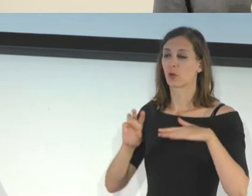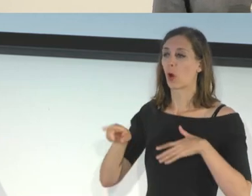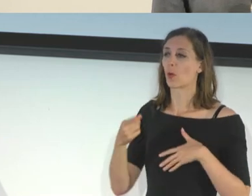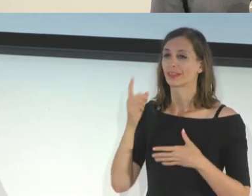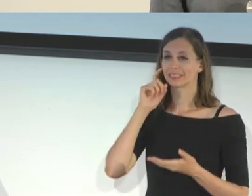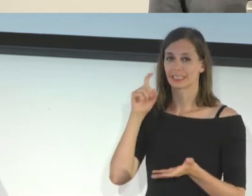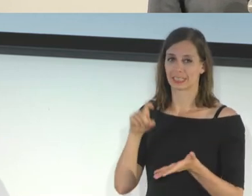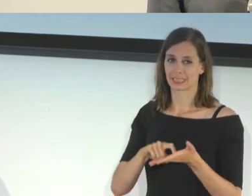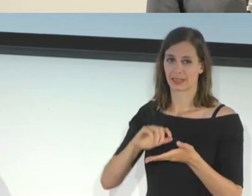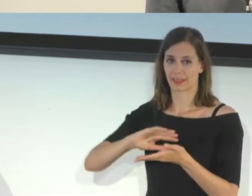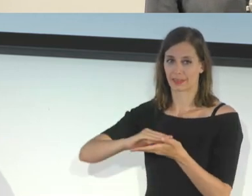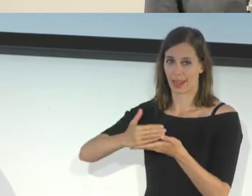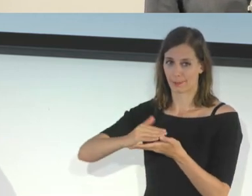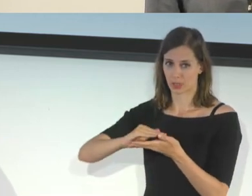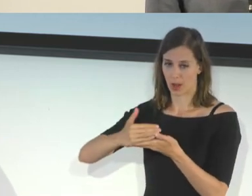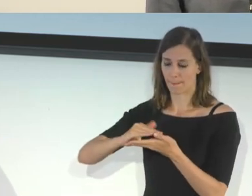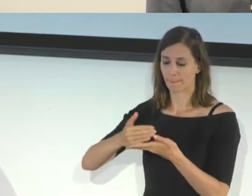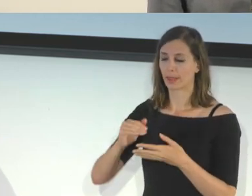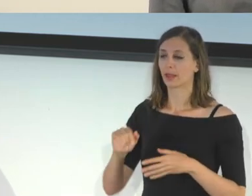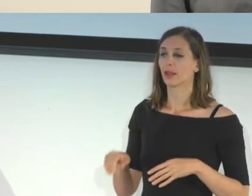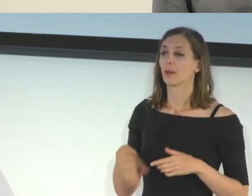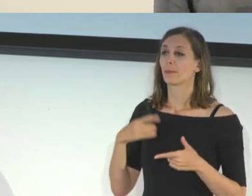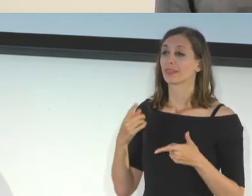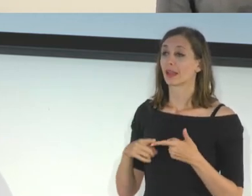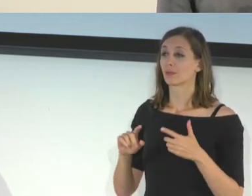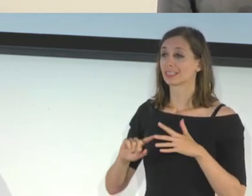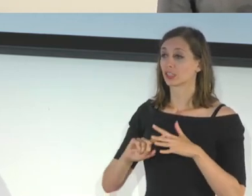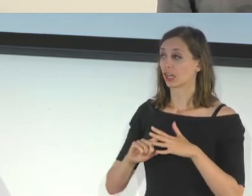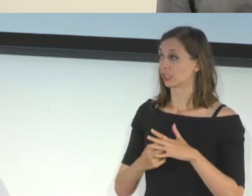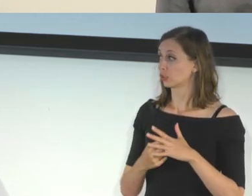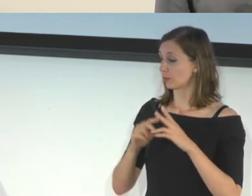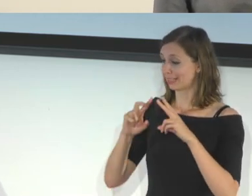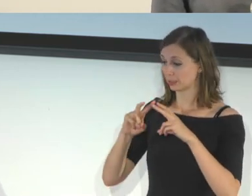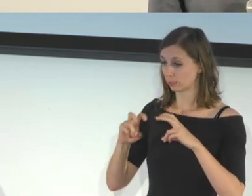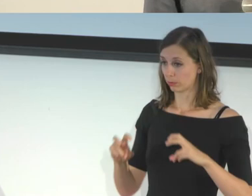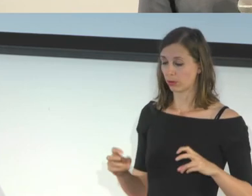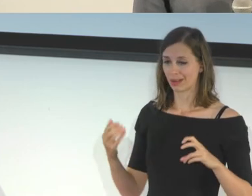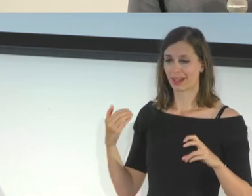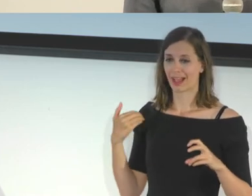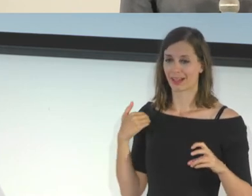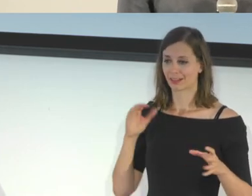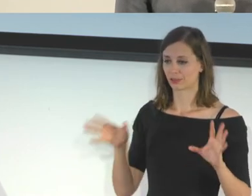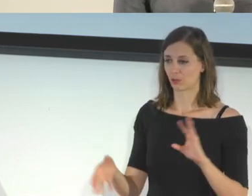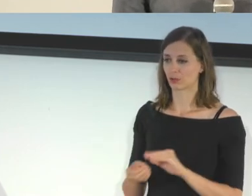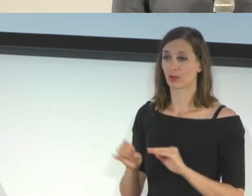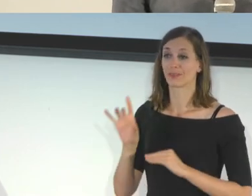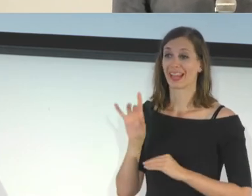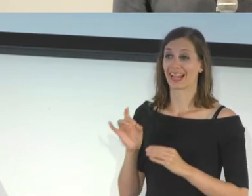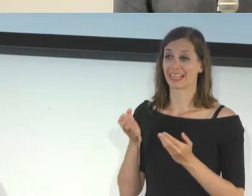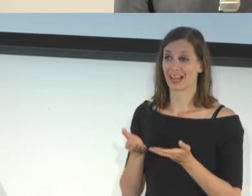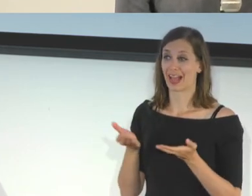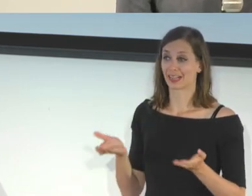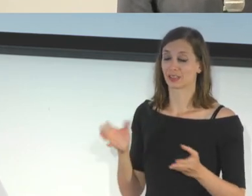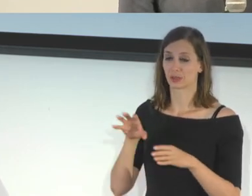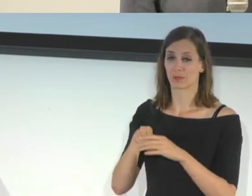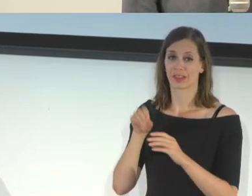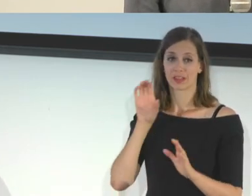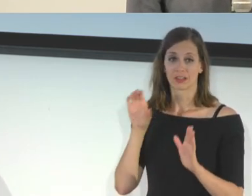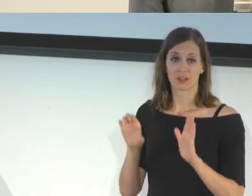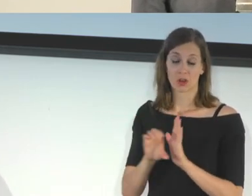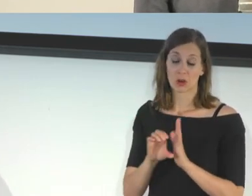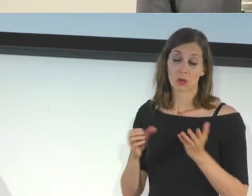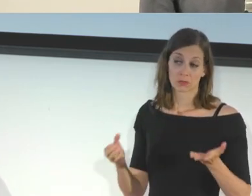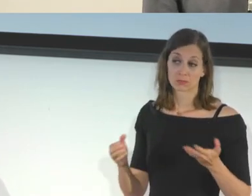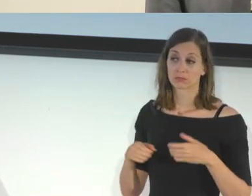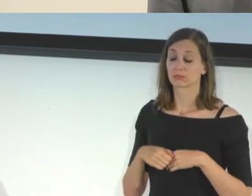on the table. But when we explored there were actually eight items that were within view of that photo. And it was a pretty accurate description